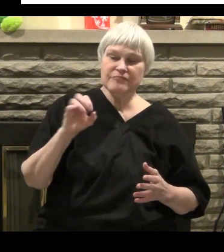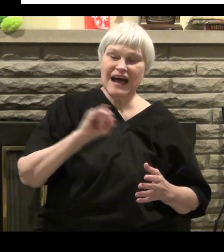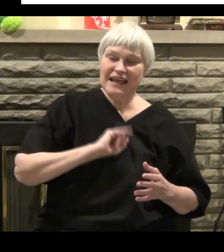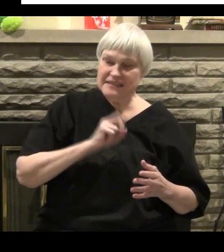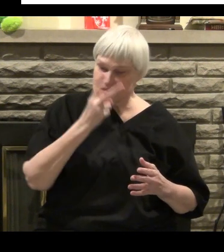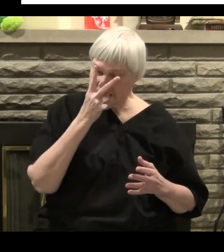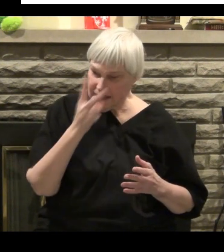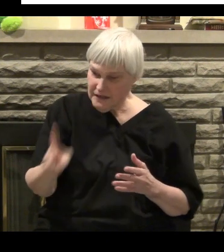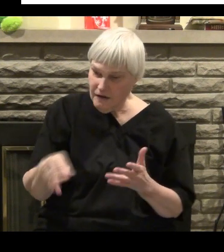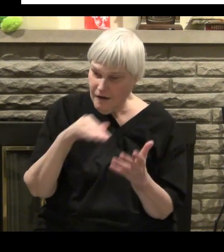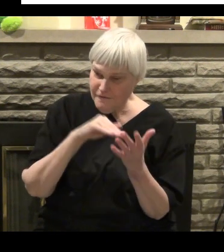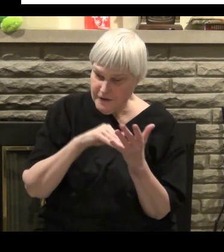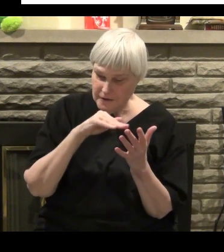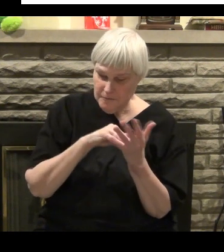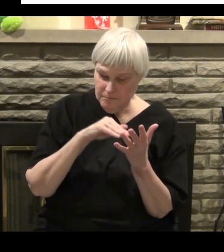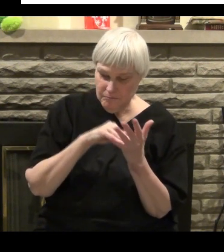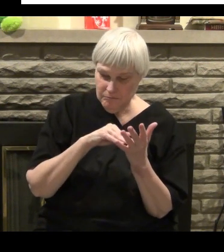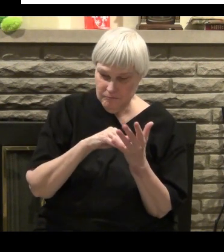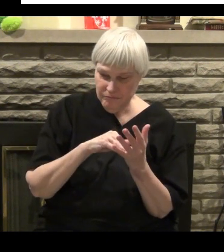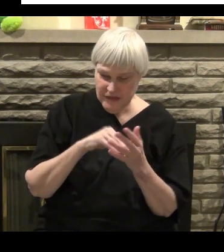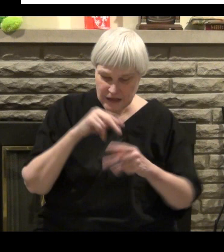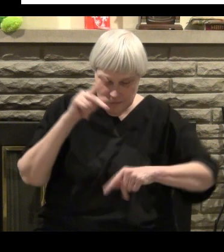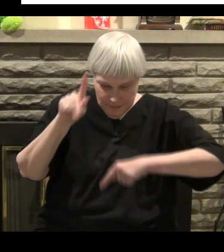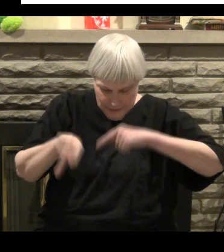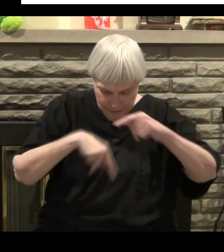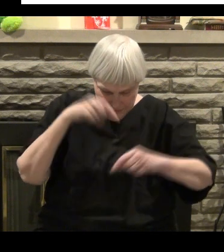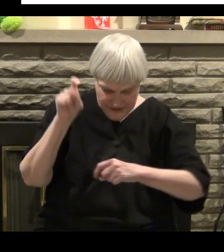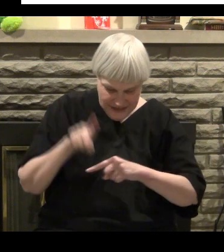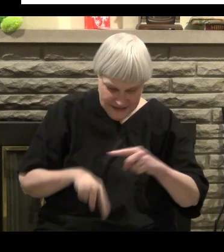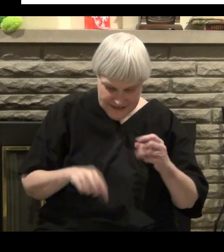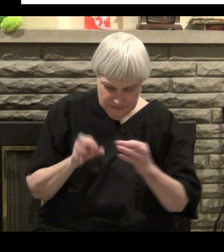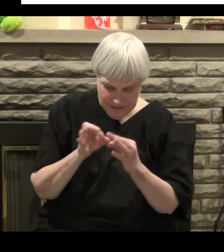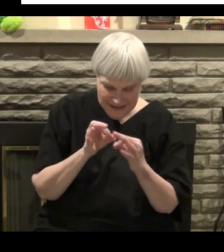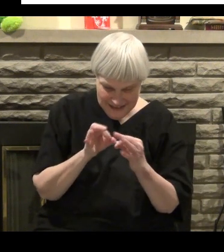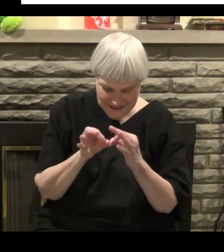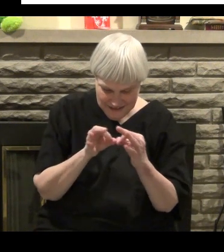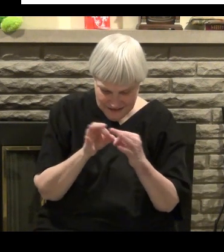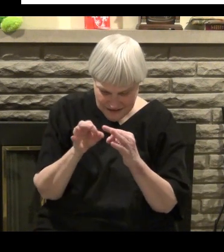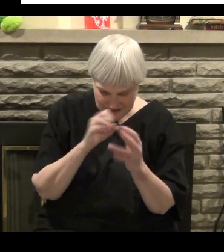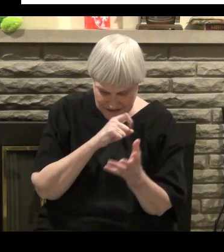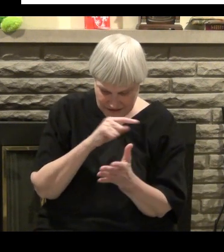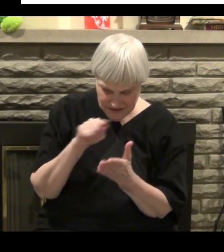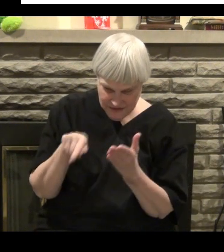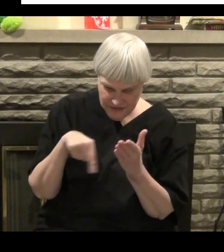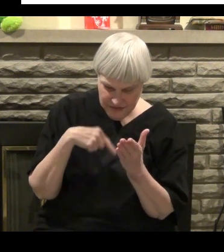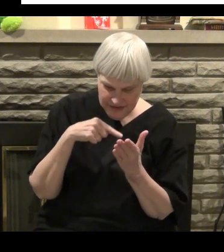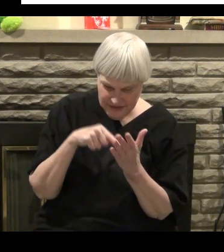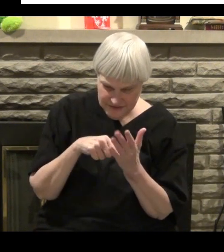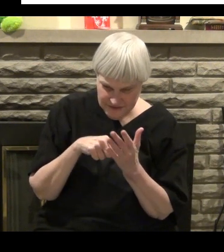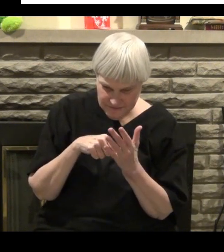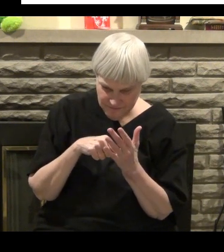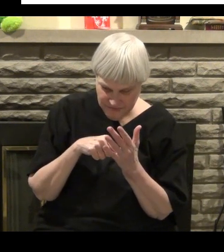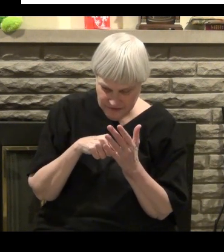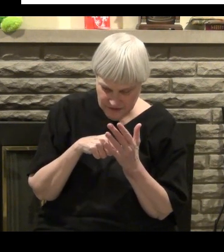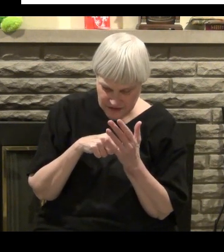I got to throw this in here too though because I run across people that sometimes especially in my past there where